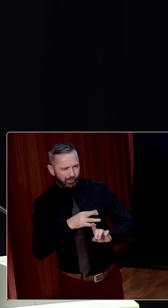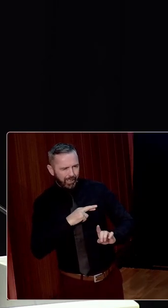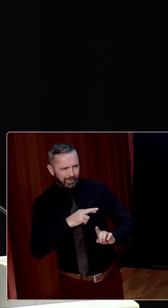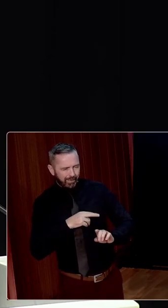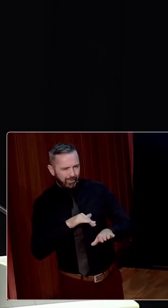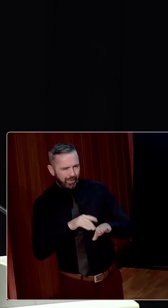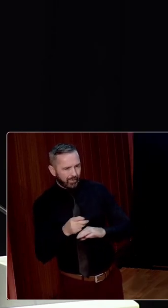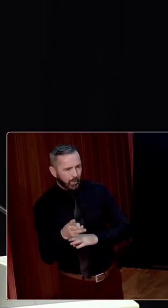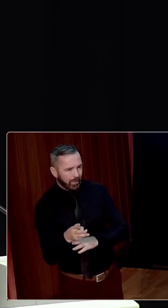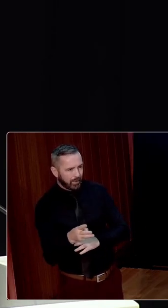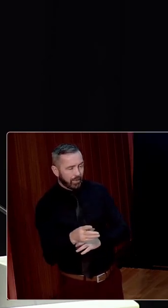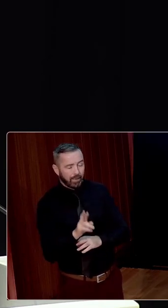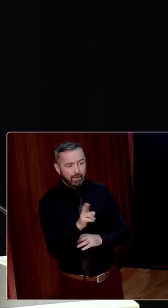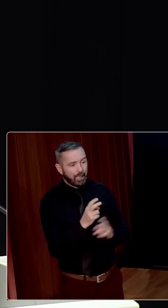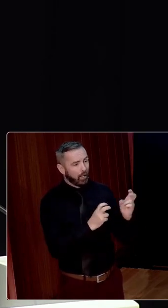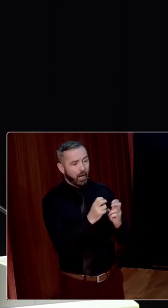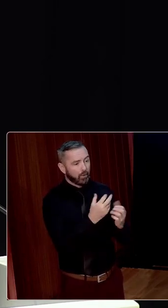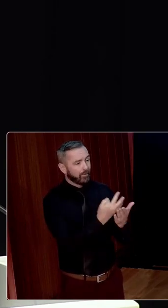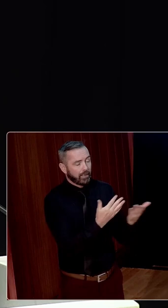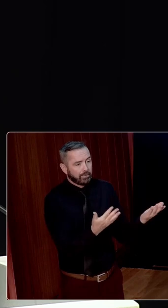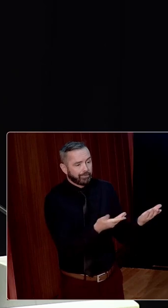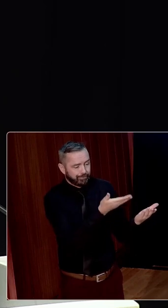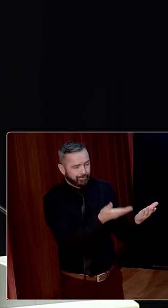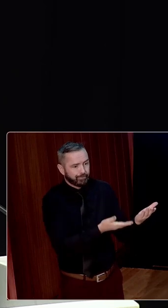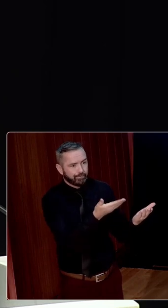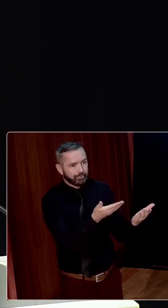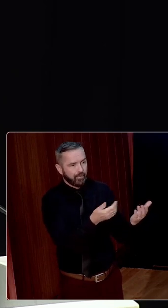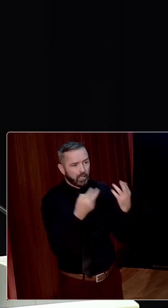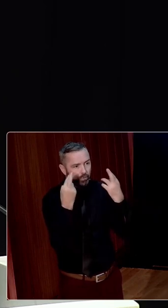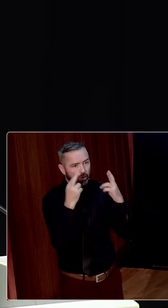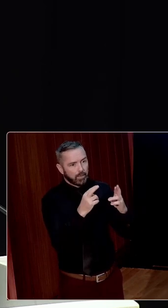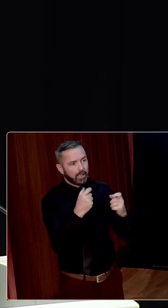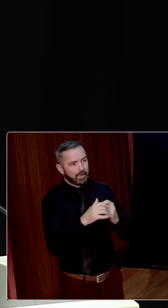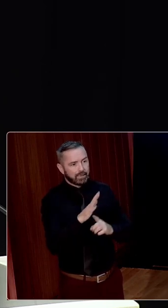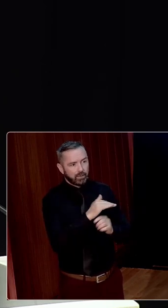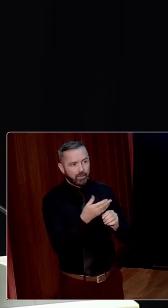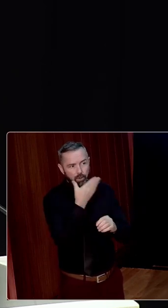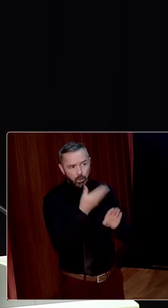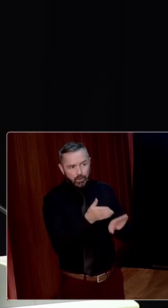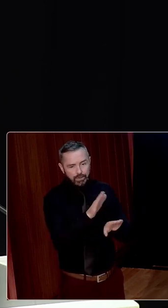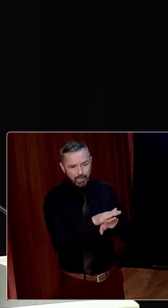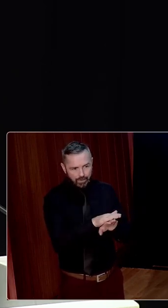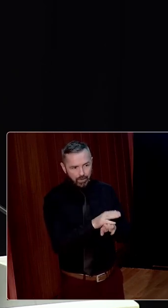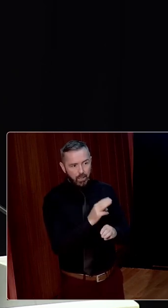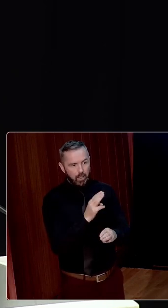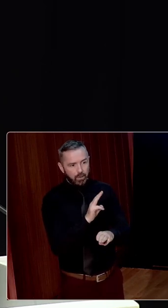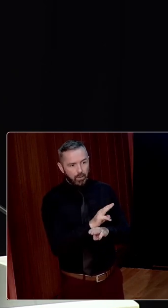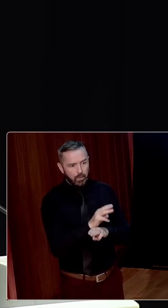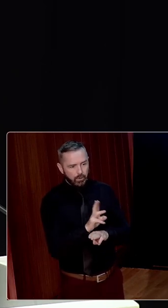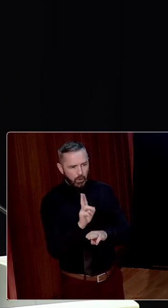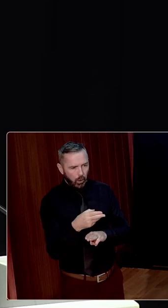There's no dispute about the facts. It is represented that the circumstances of the boy's death, the mother's